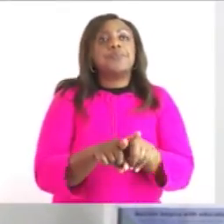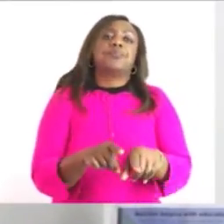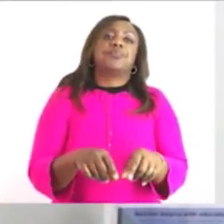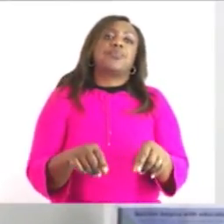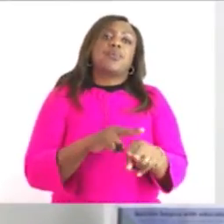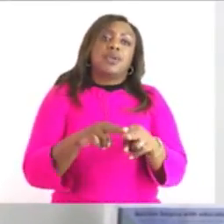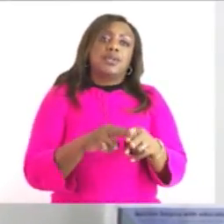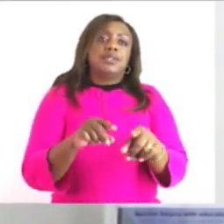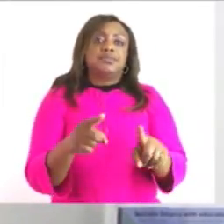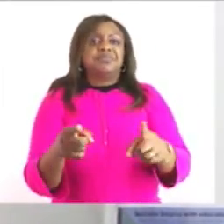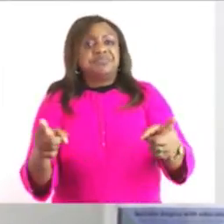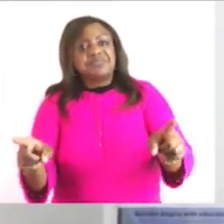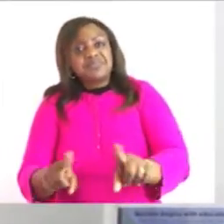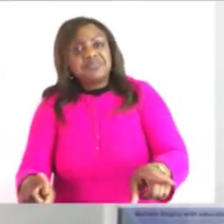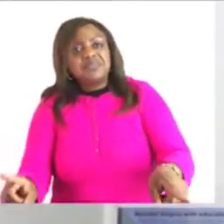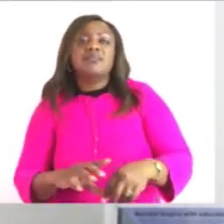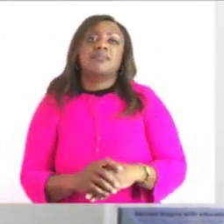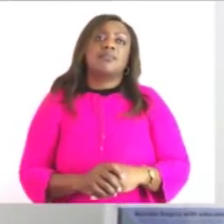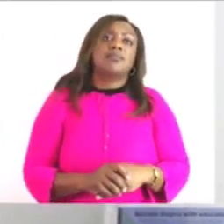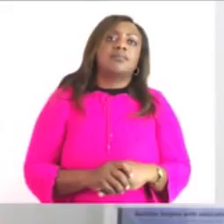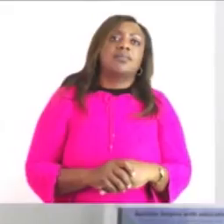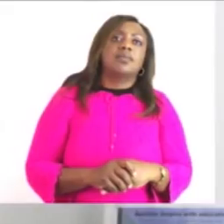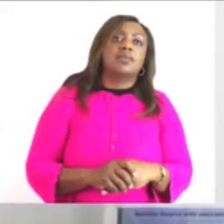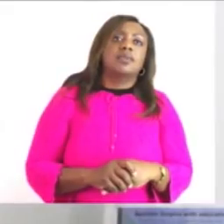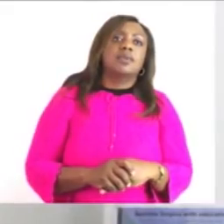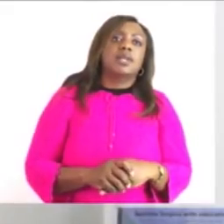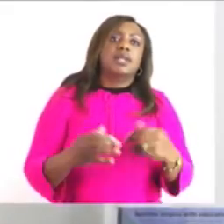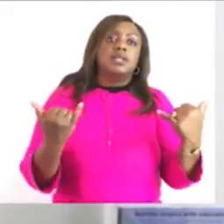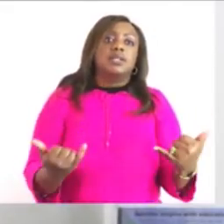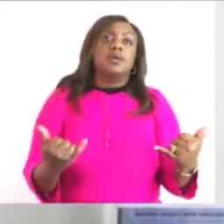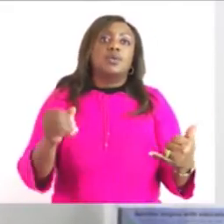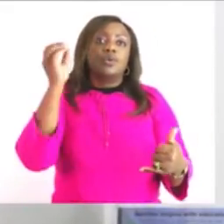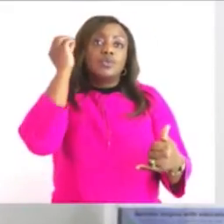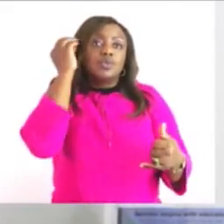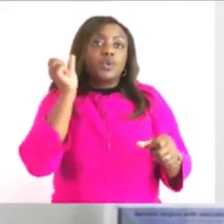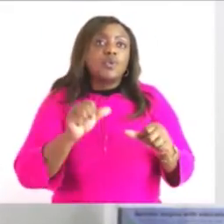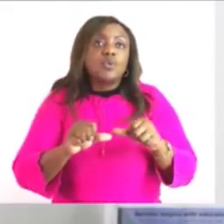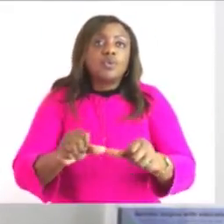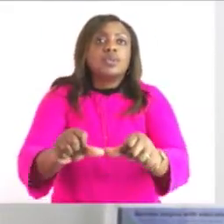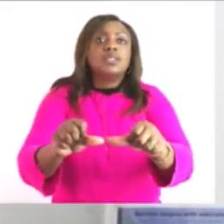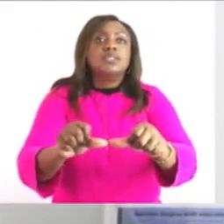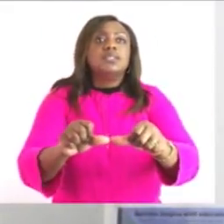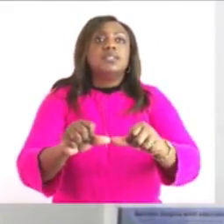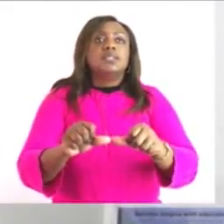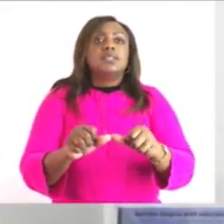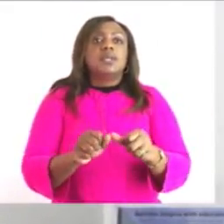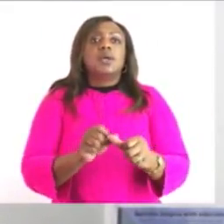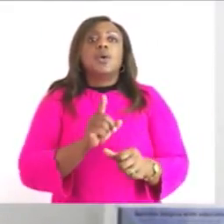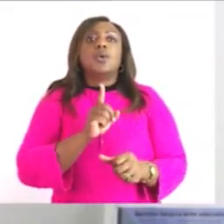length you can also do it at home now we need to move to temperature